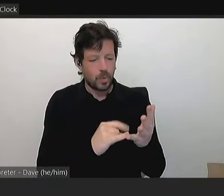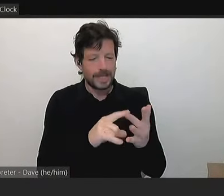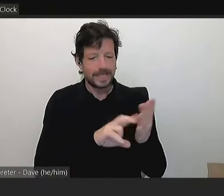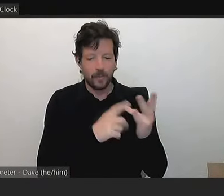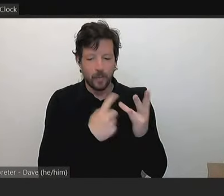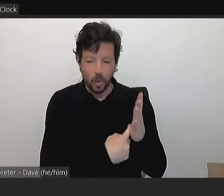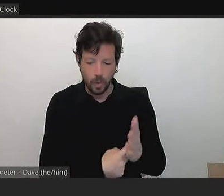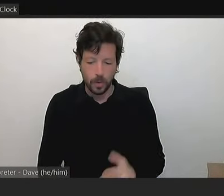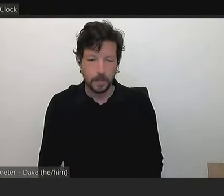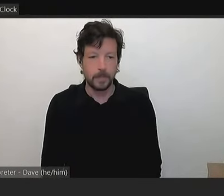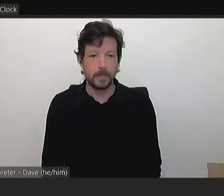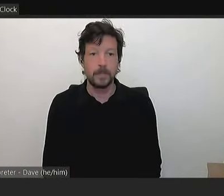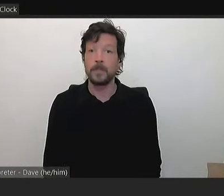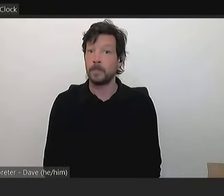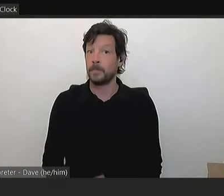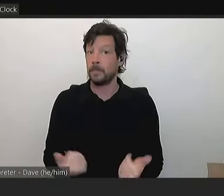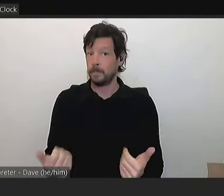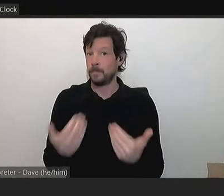Thank you, John.